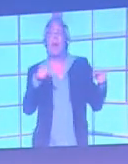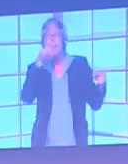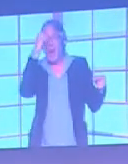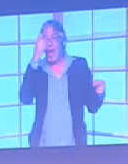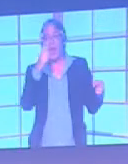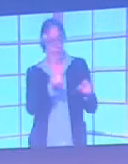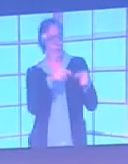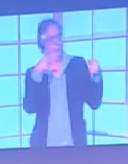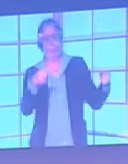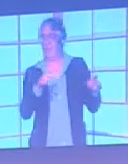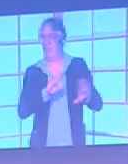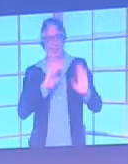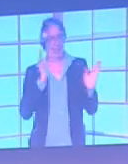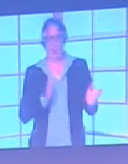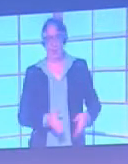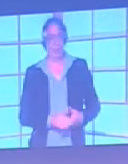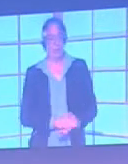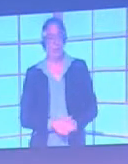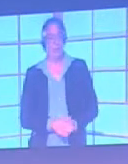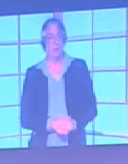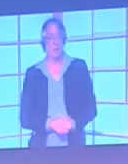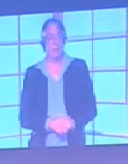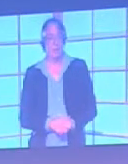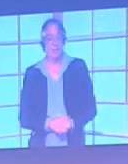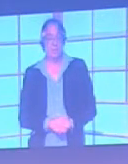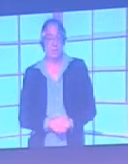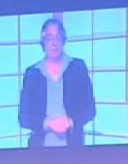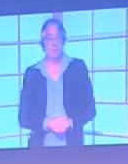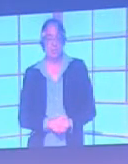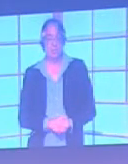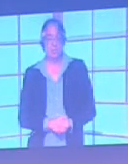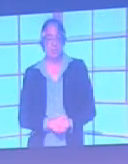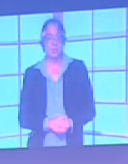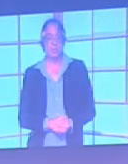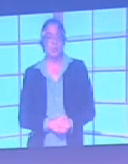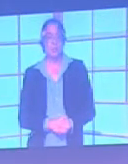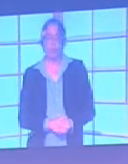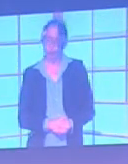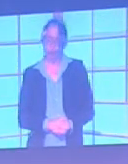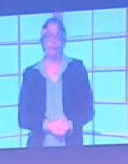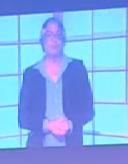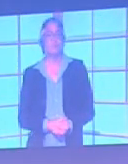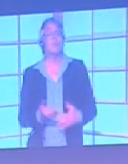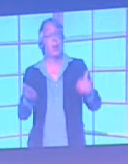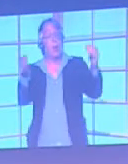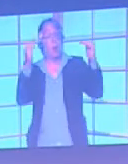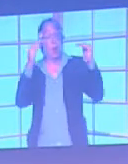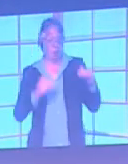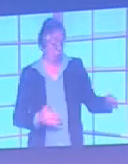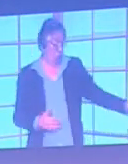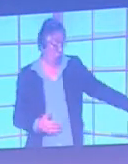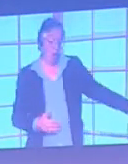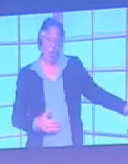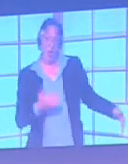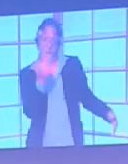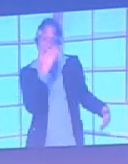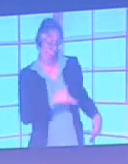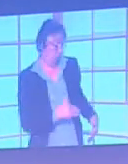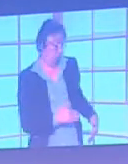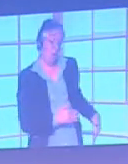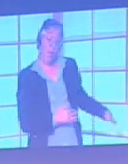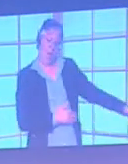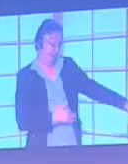These two images, oh yeah you can see them quite well. At the bottom on the left you've got no idea who Arsenal are playing.